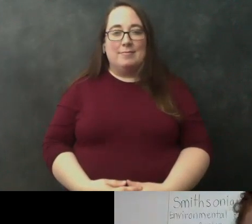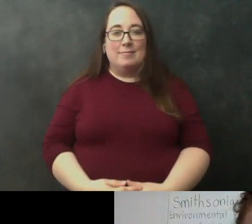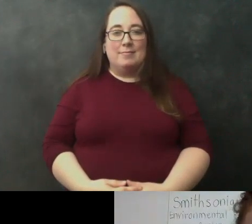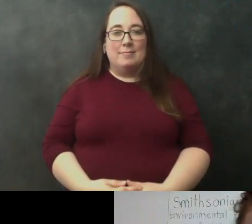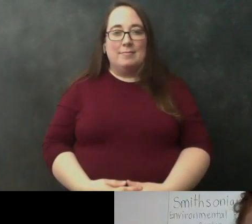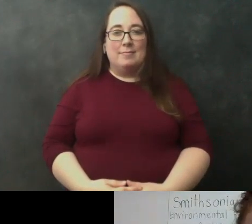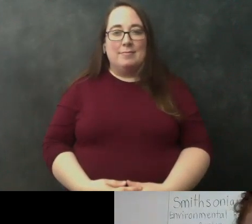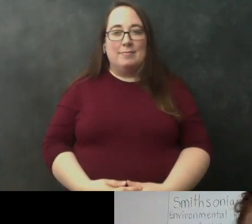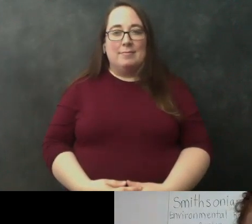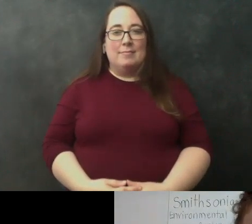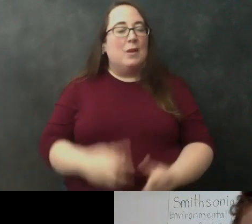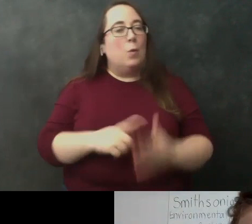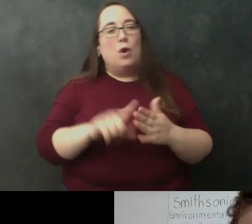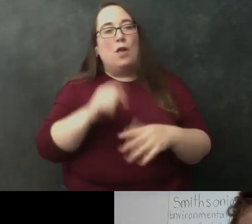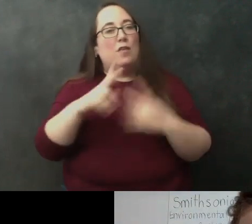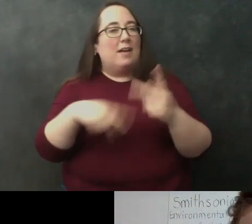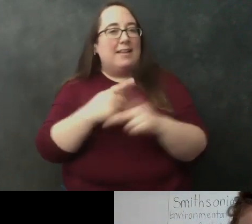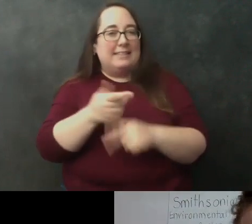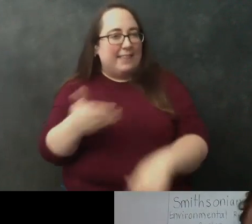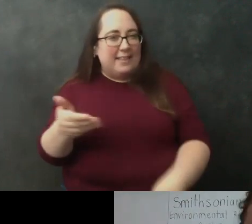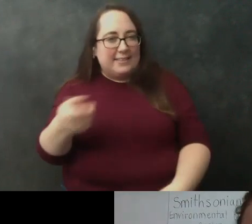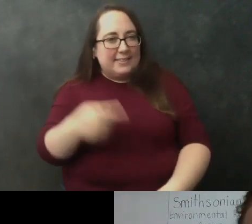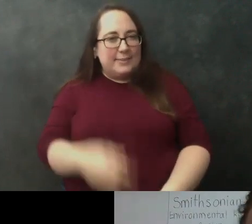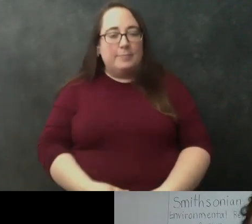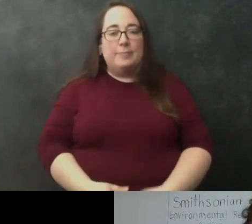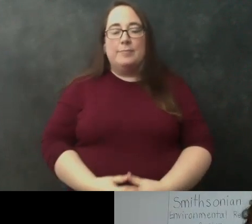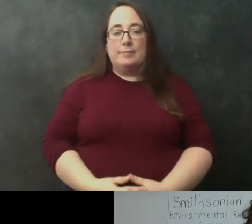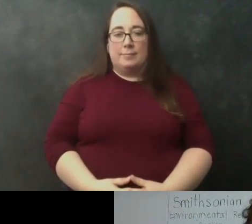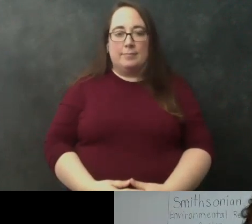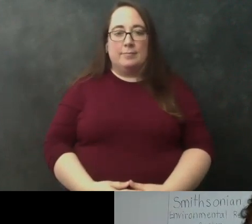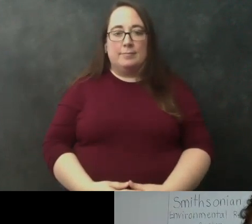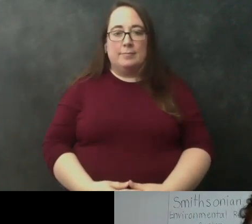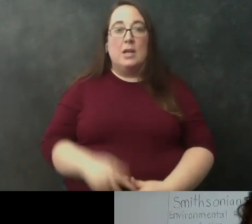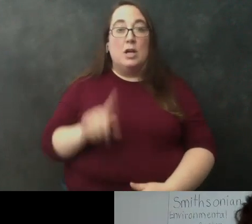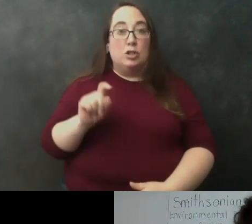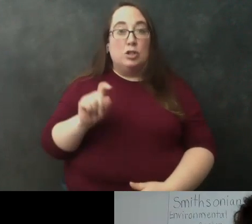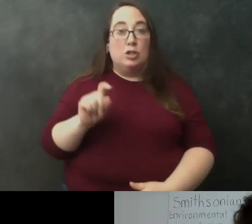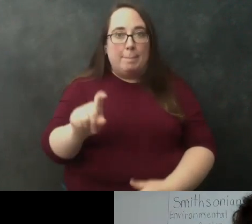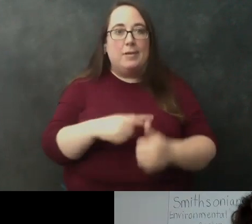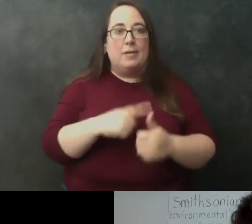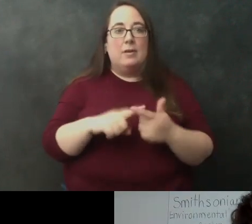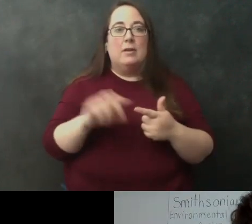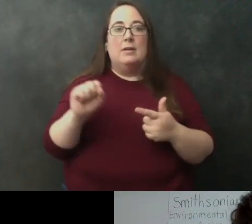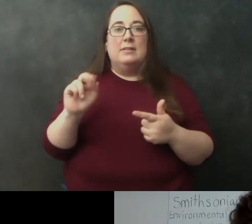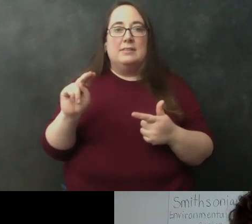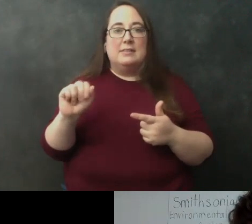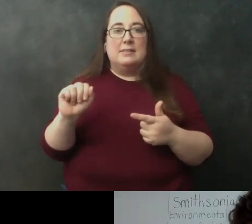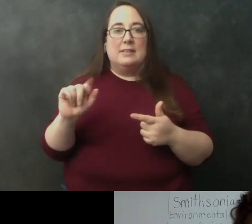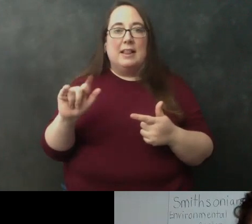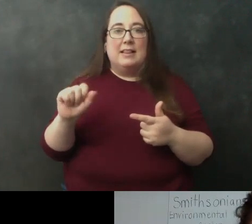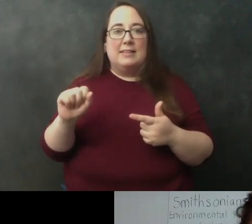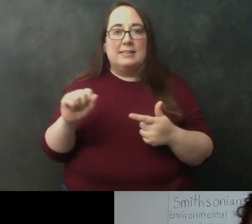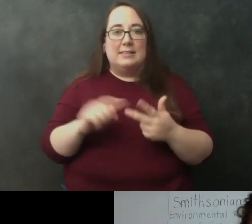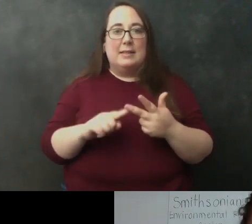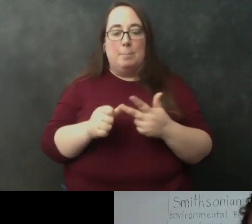kinds of organisms are you looking at wow so we look at shrimp we look at snails um we look at poop from